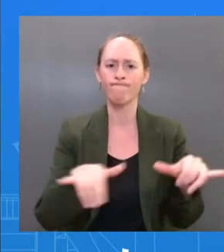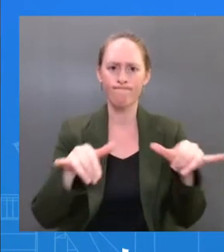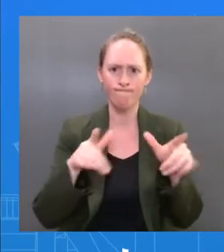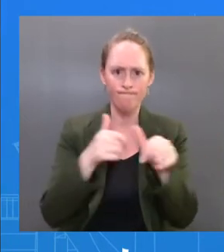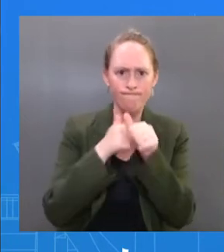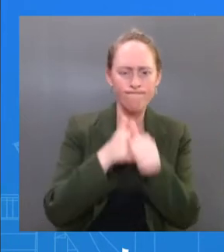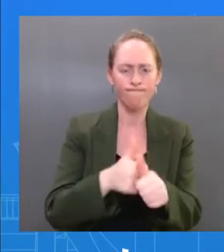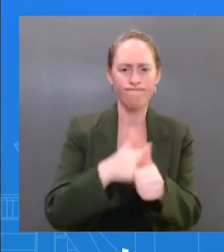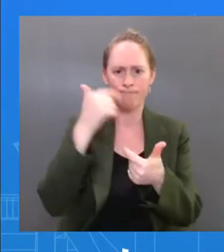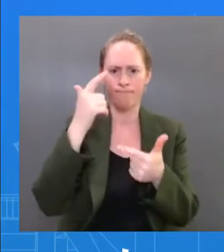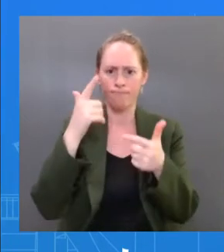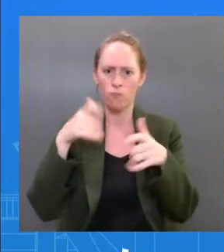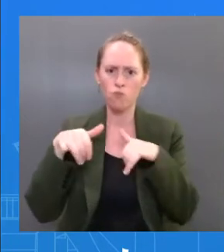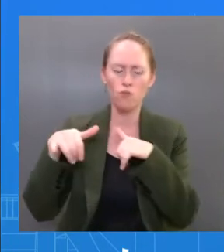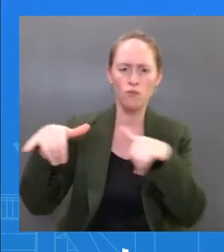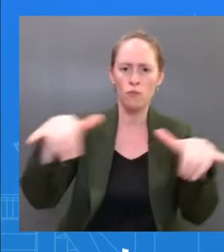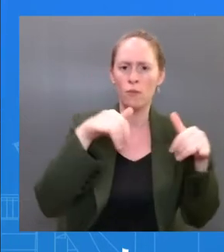treatments.